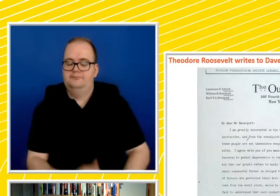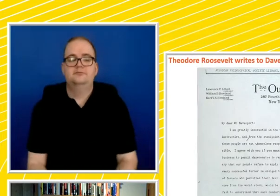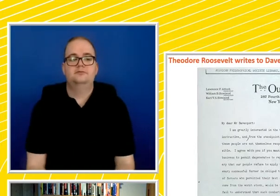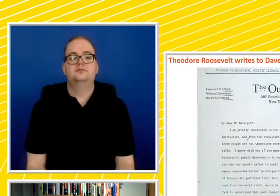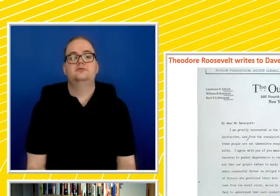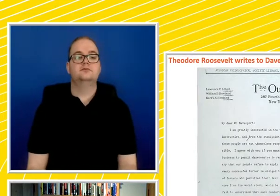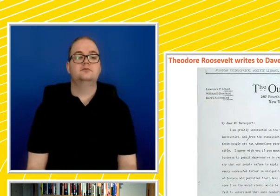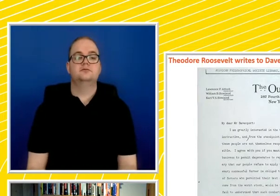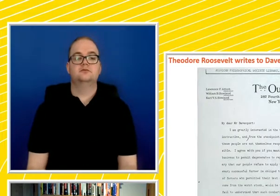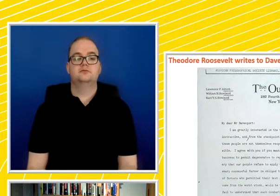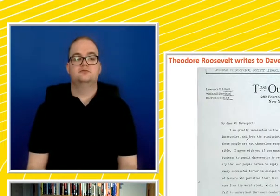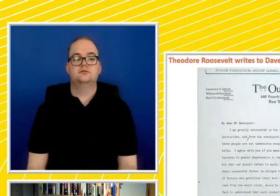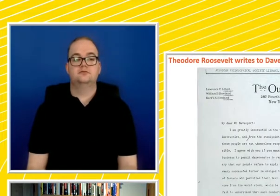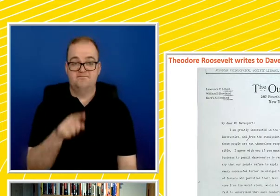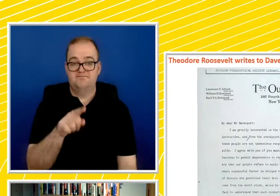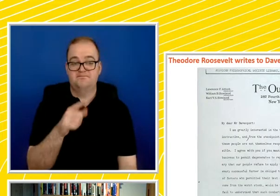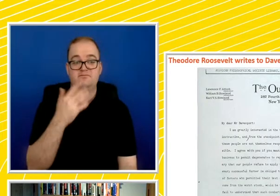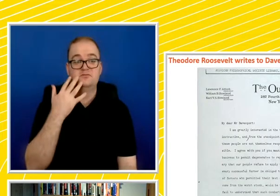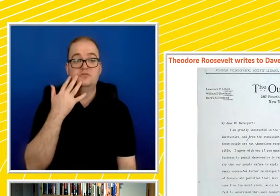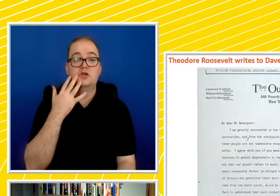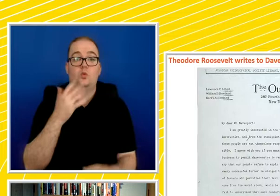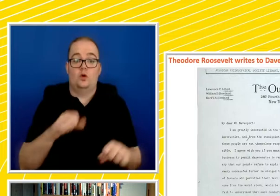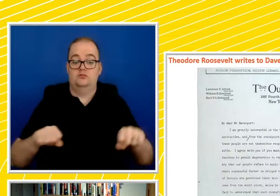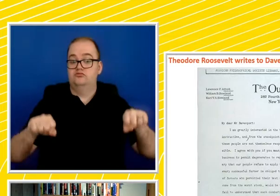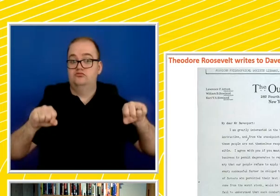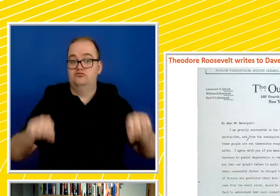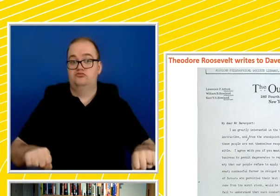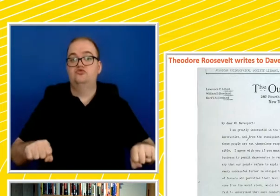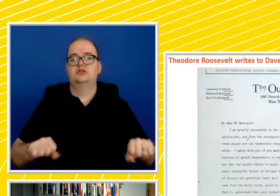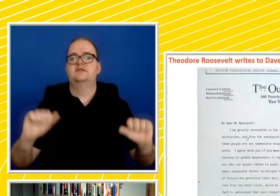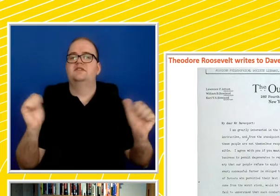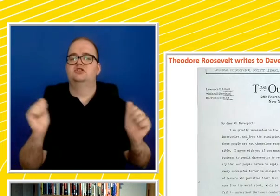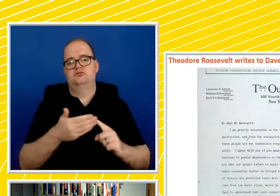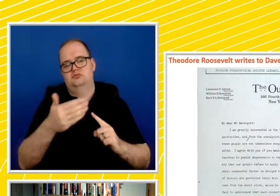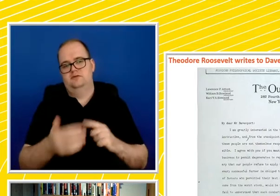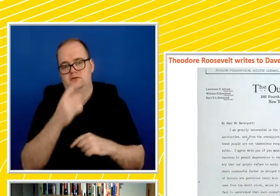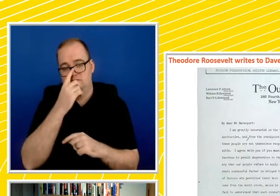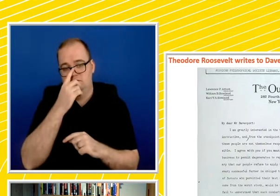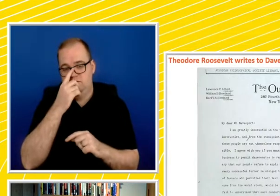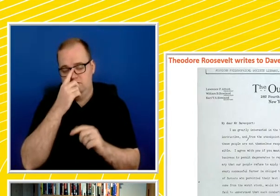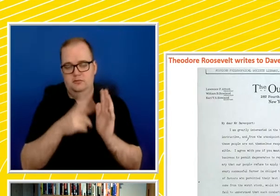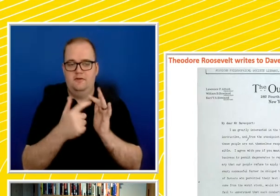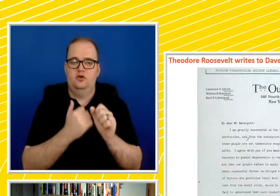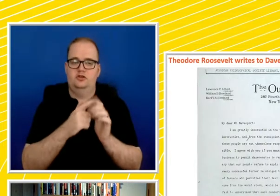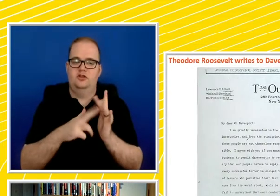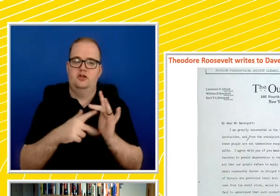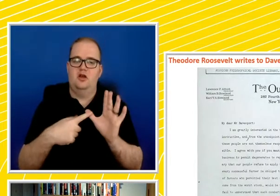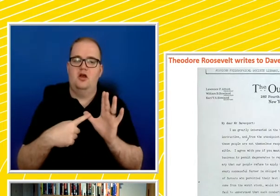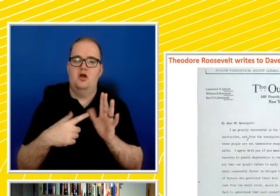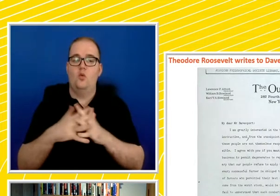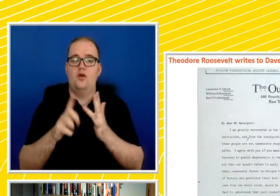So this is just after his presidency. And Virginia Woolf, she observes in London,